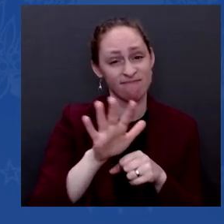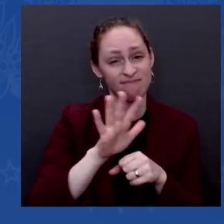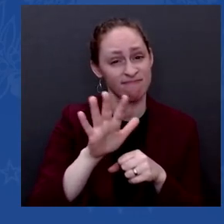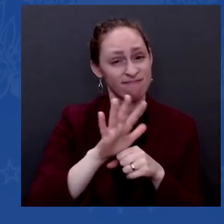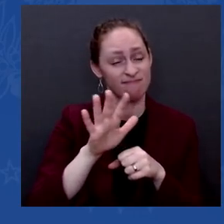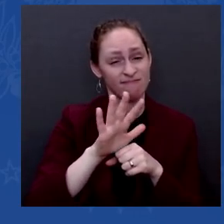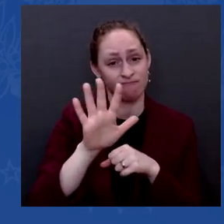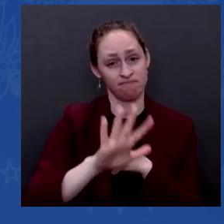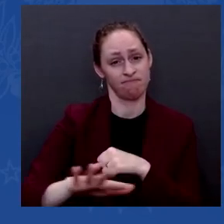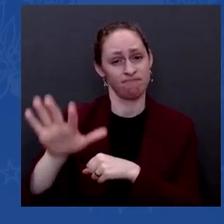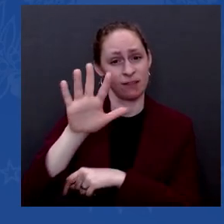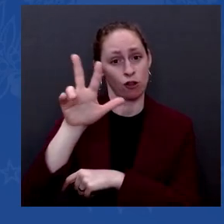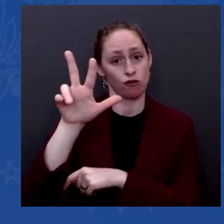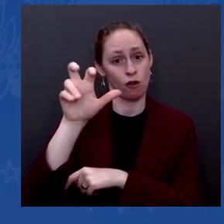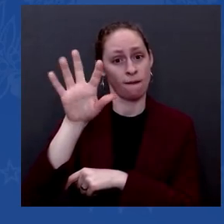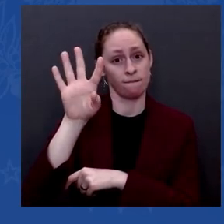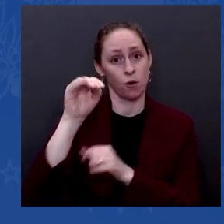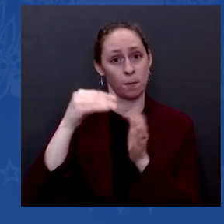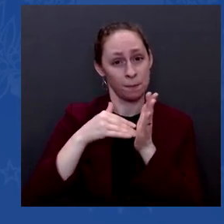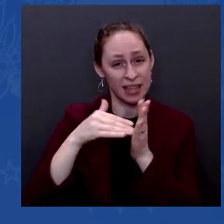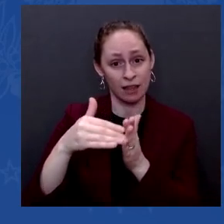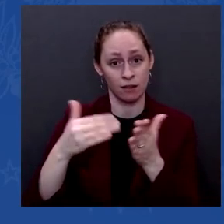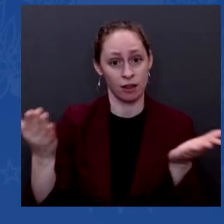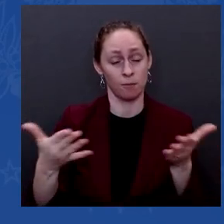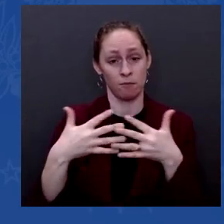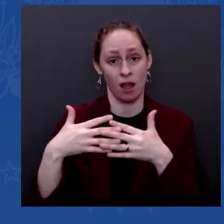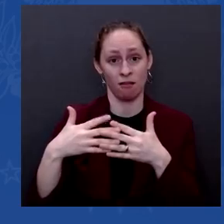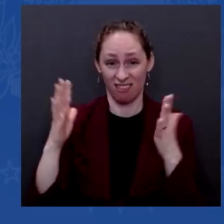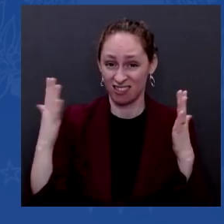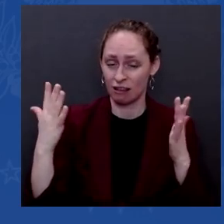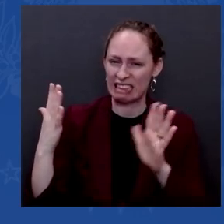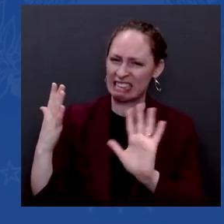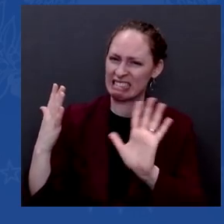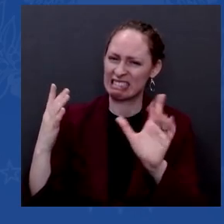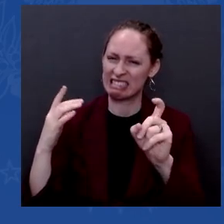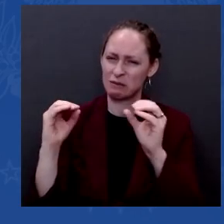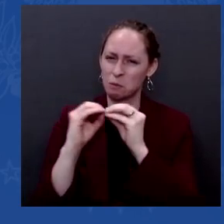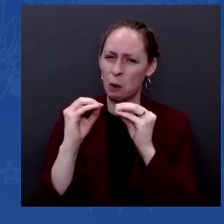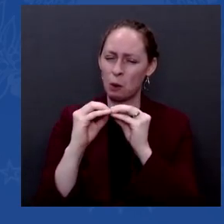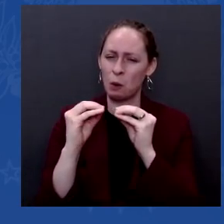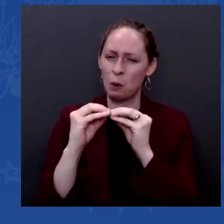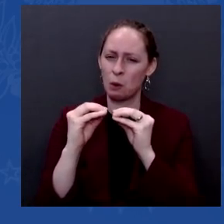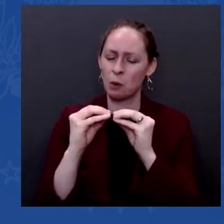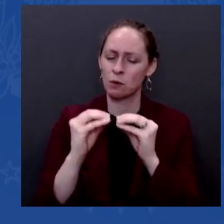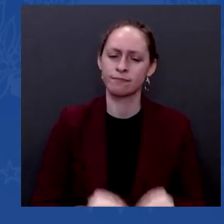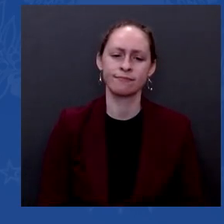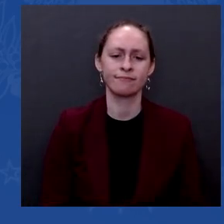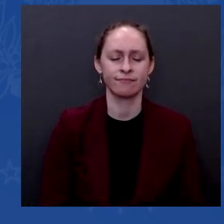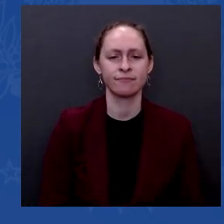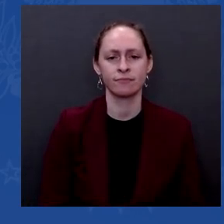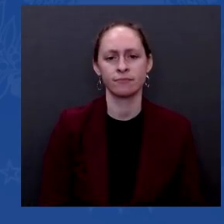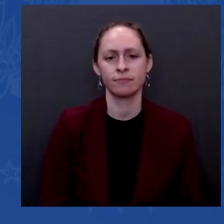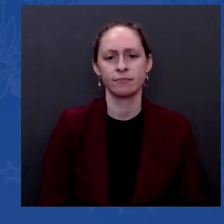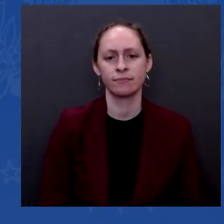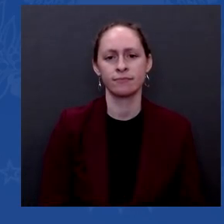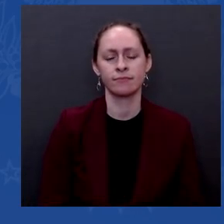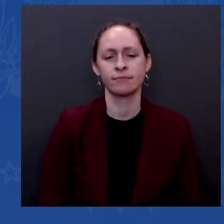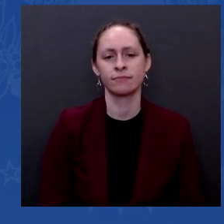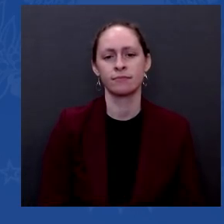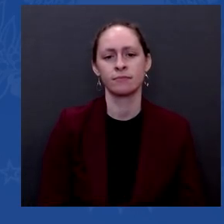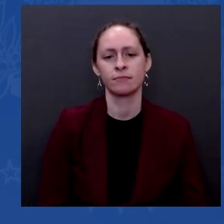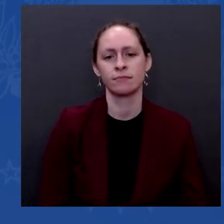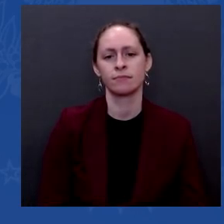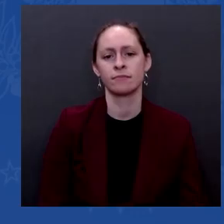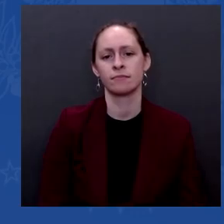States. That's not enough. It's not enough to do it. We have to do it, and we have to do a lot more than we're doing now, and that's